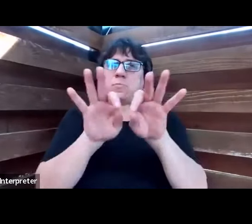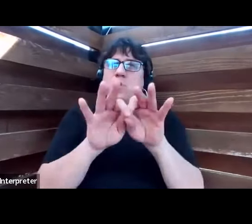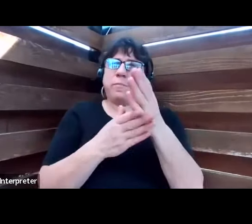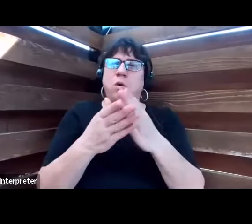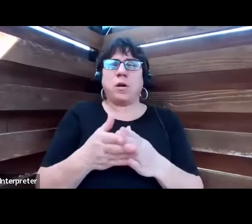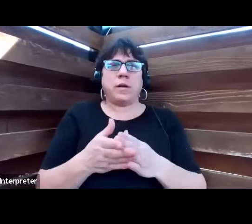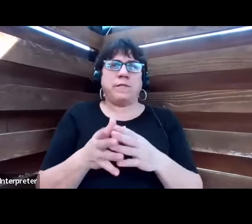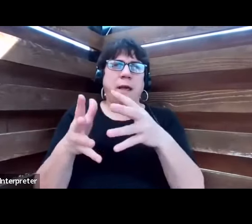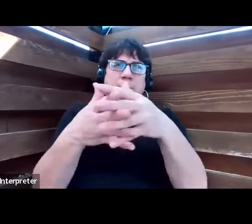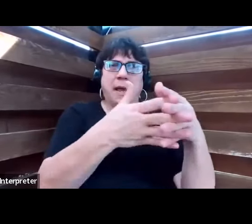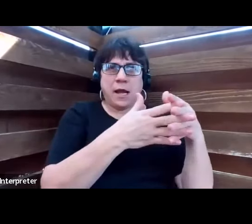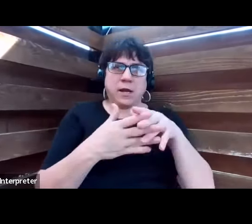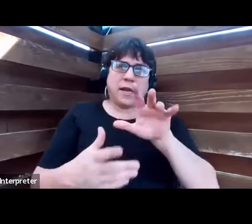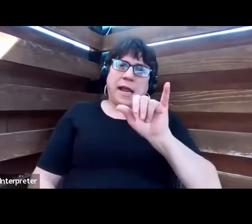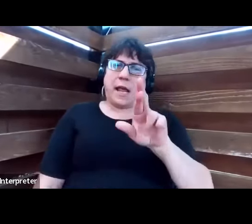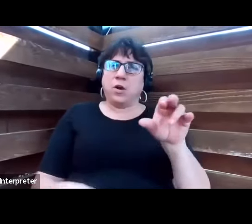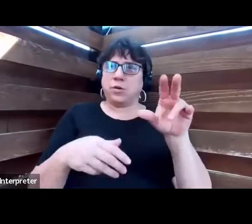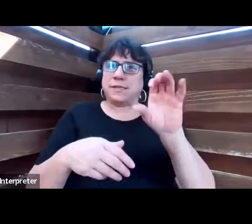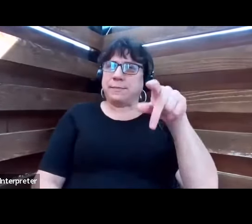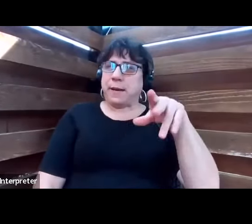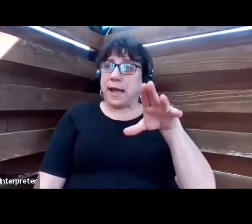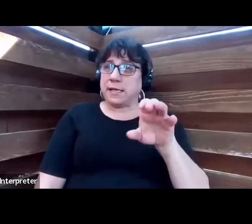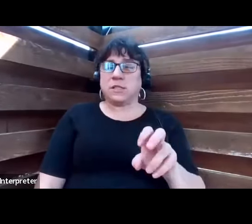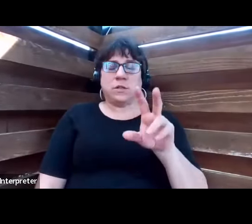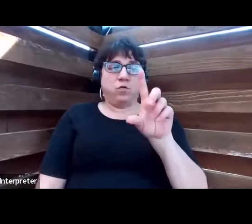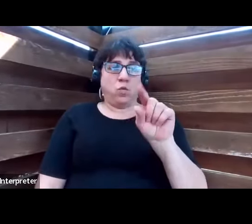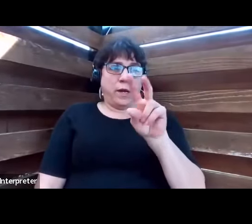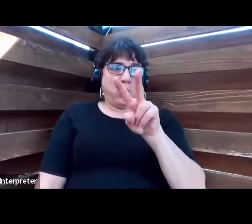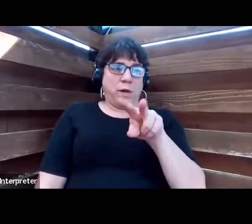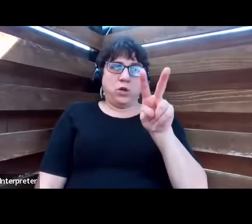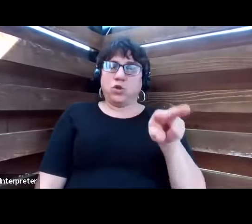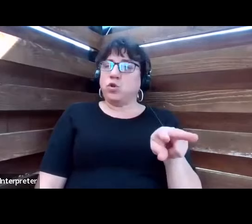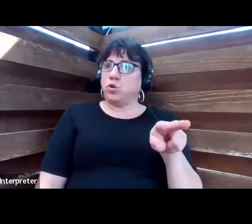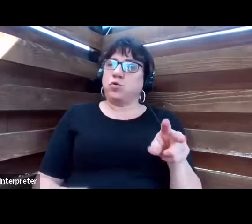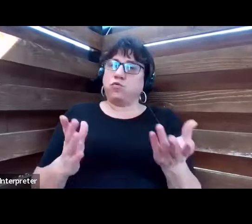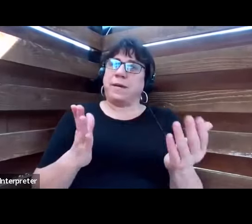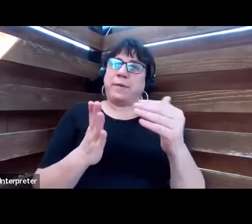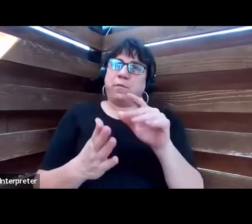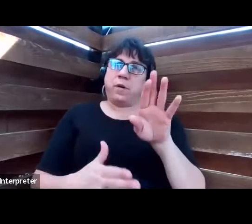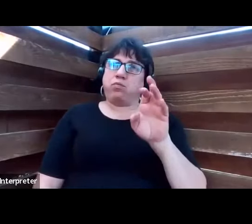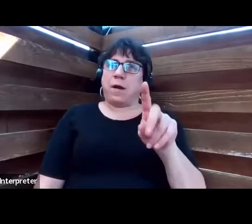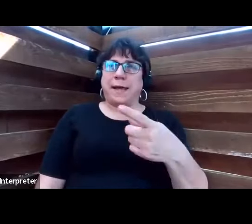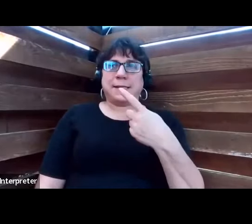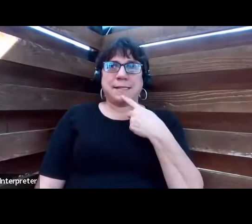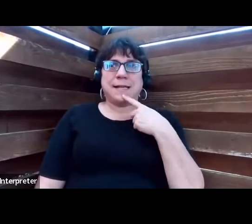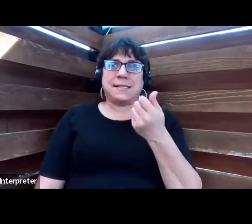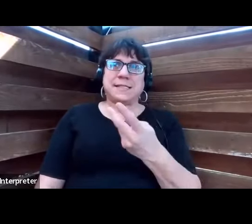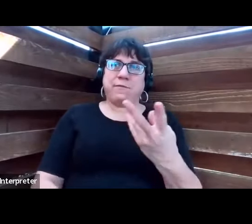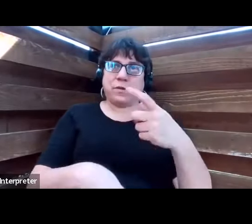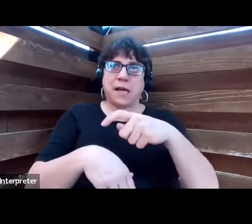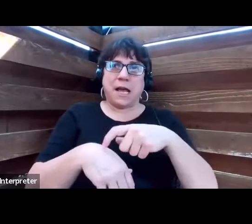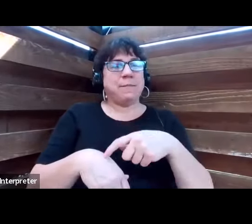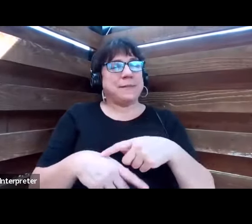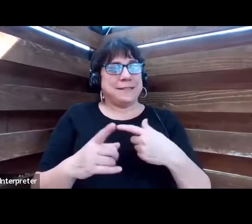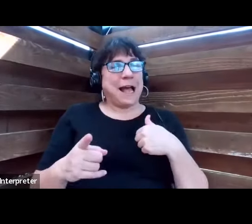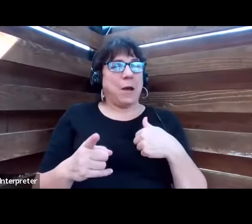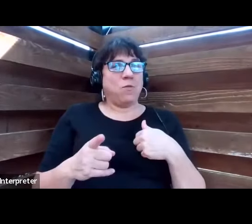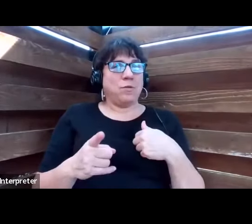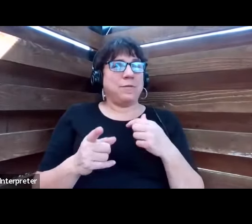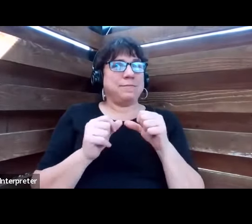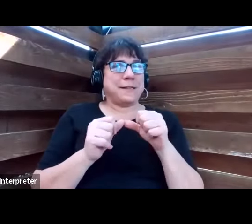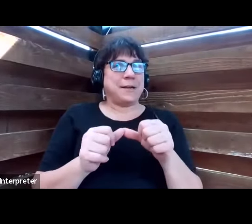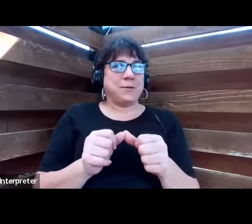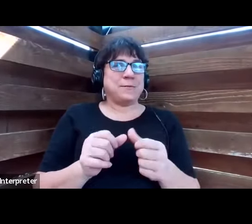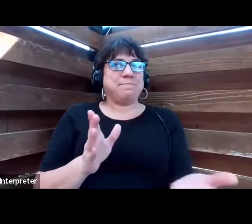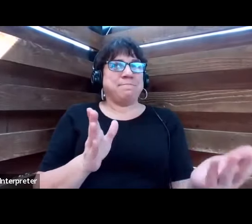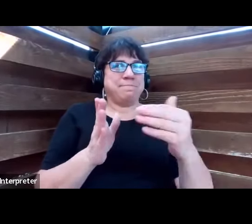airspace. For 2022, just to reiterate what Brad has said a couple times, I'll double down. The FAA's